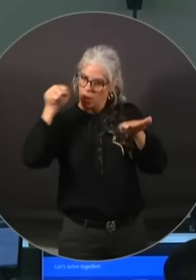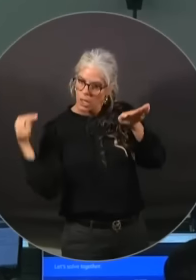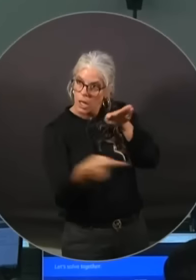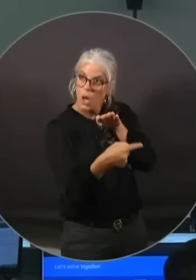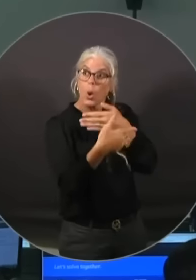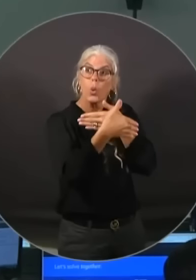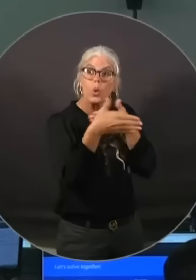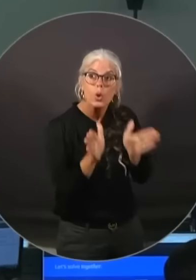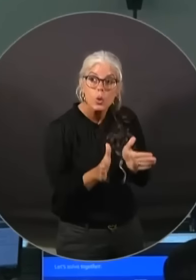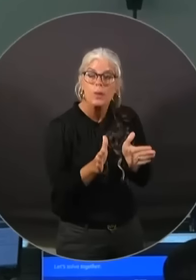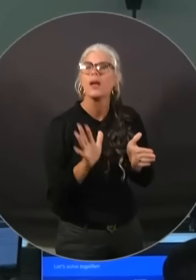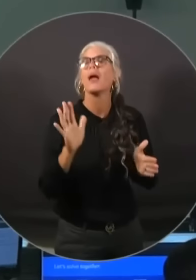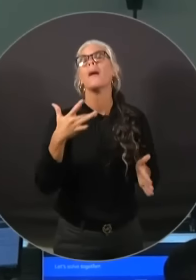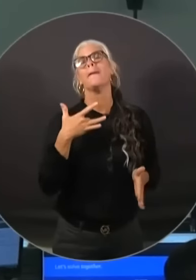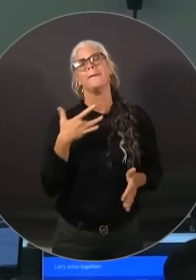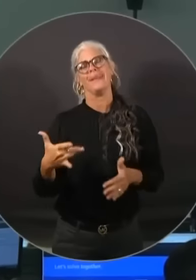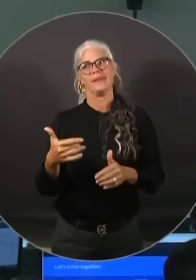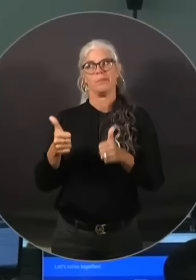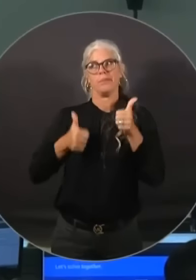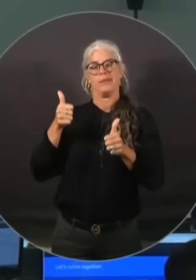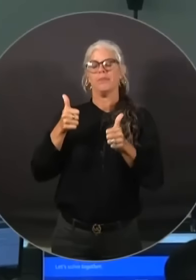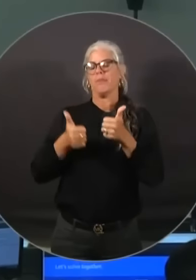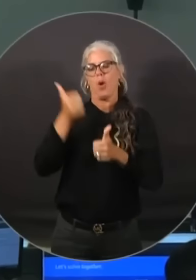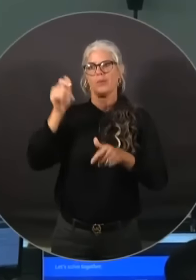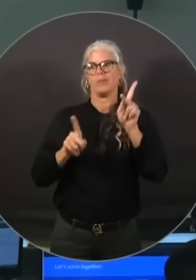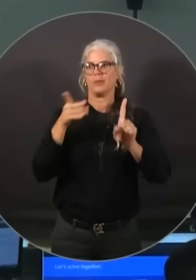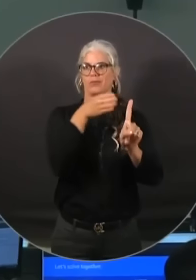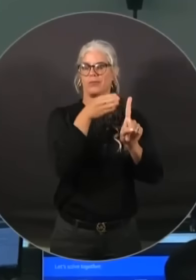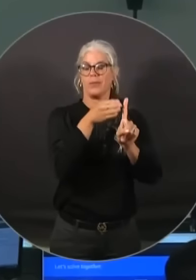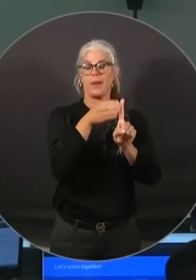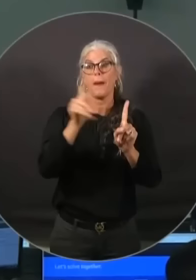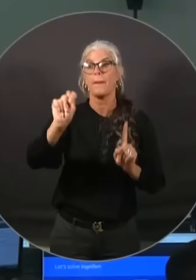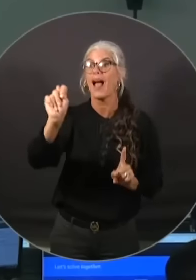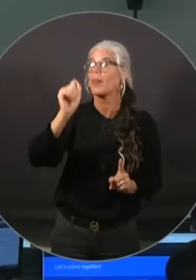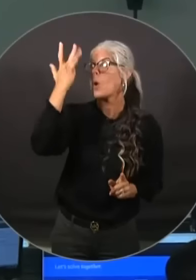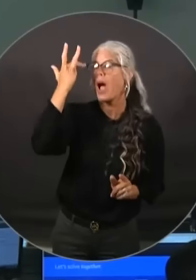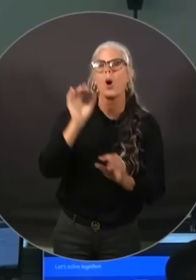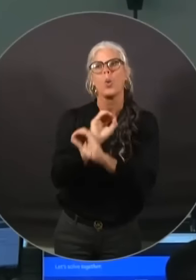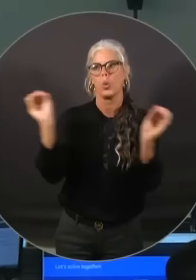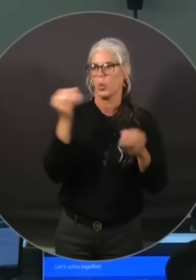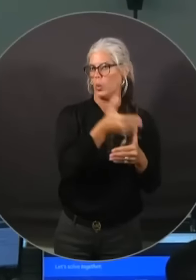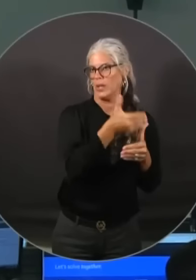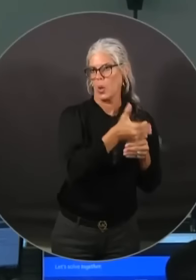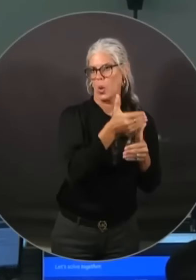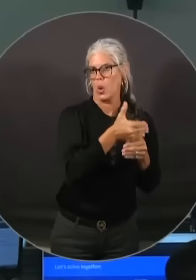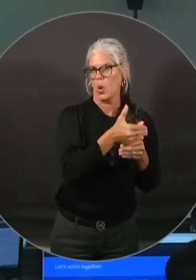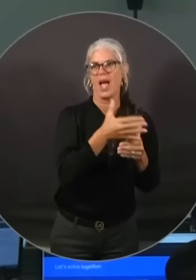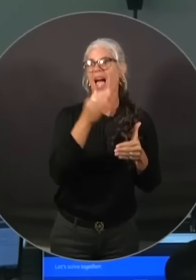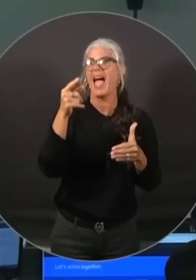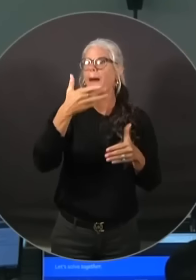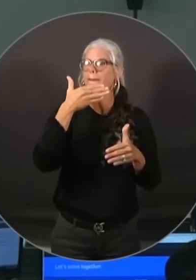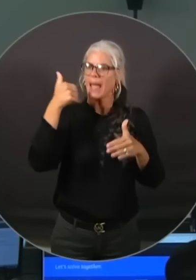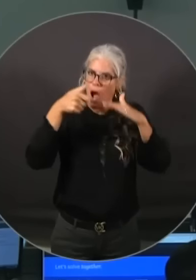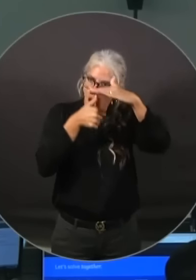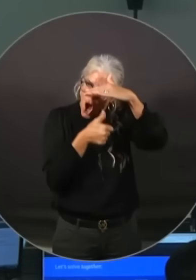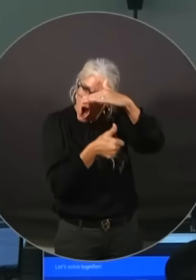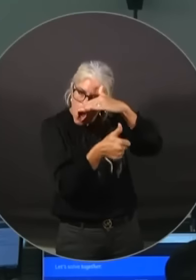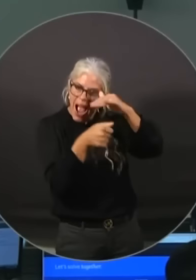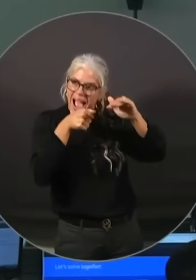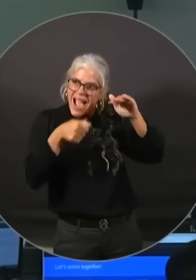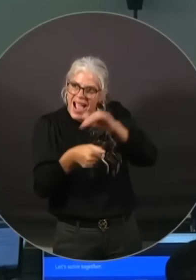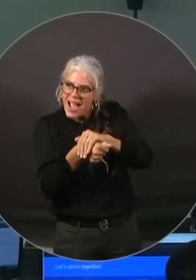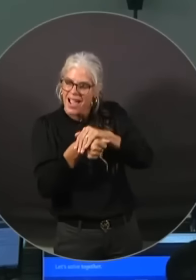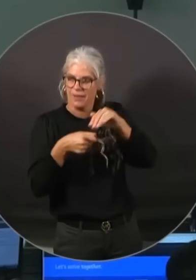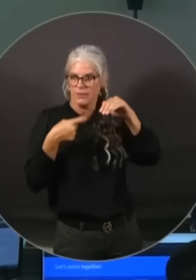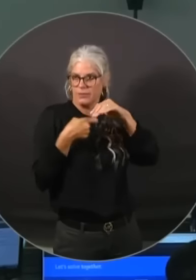bathroom in your home free of windows and doors and make sure that you stay hunkered down in that area. If you happen to have